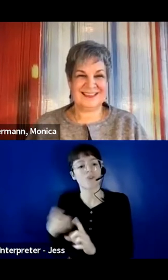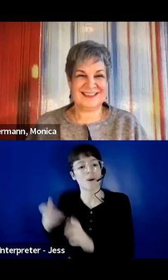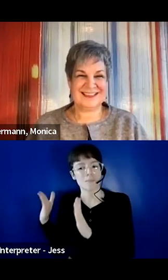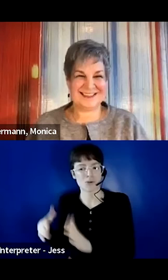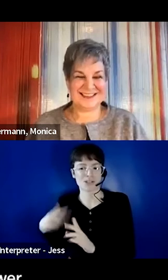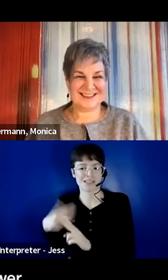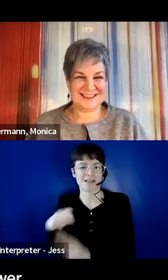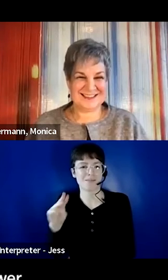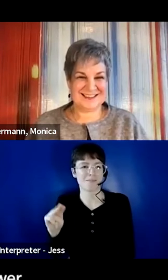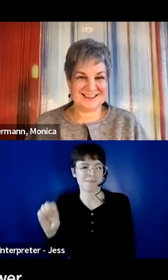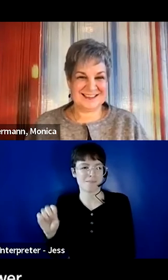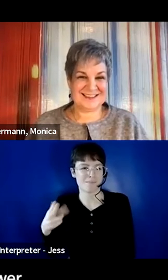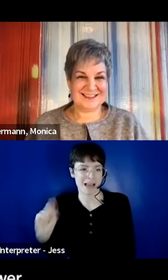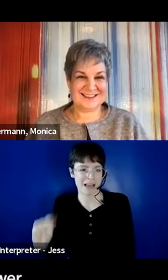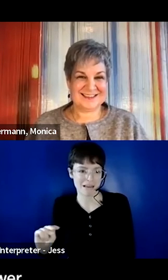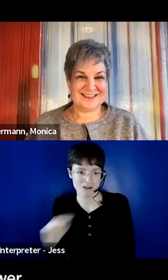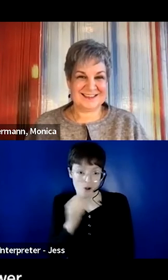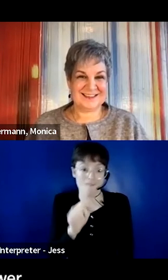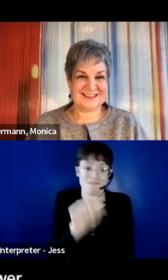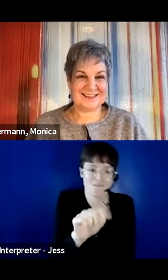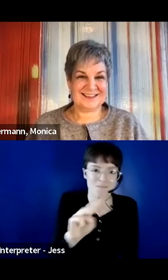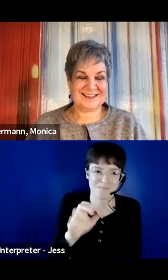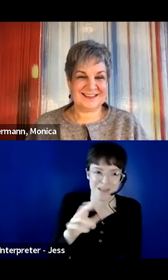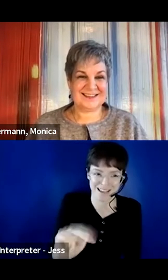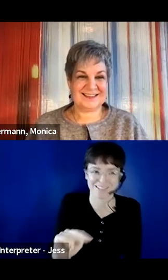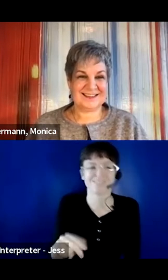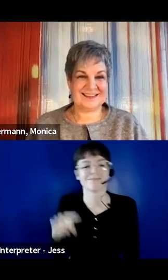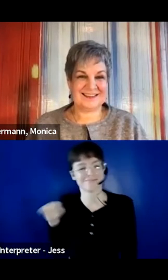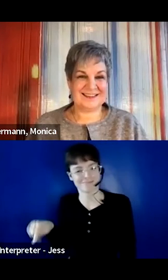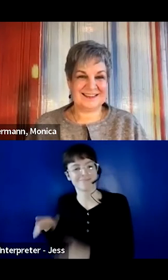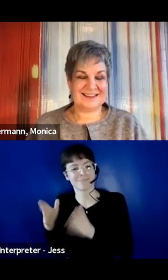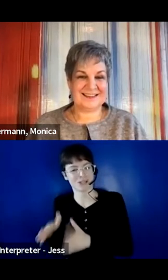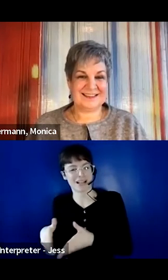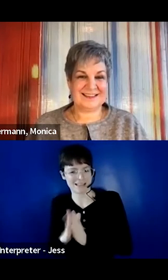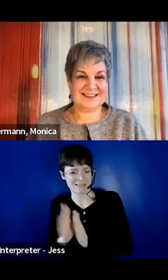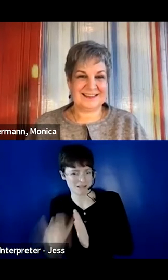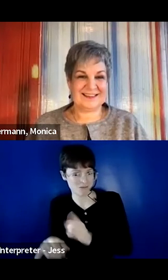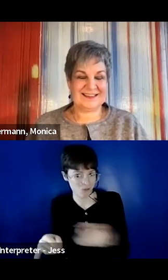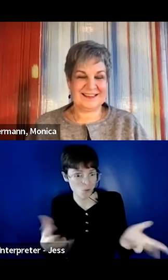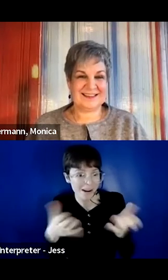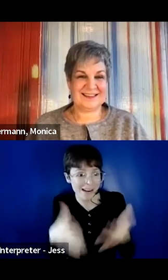Megan. But is there anyone that wants to answer that question? Otherwise, we can move along.